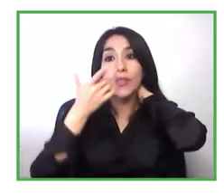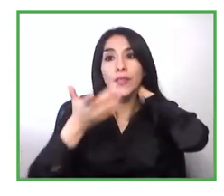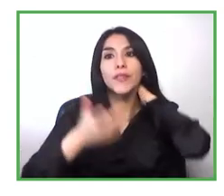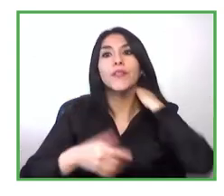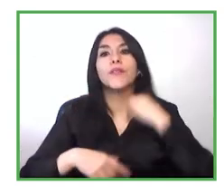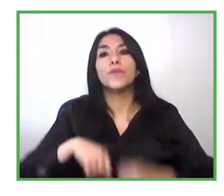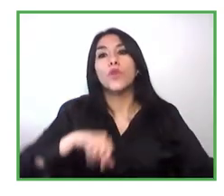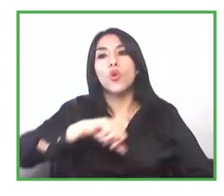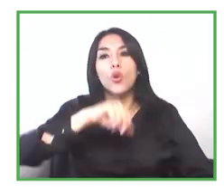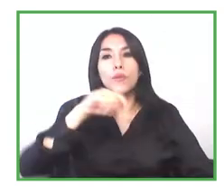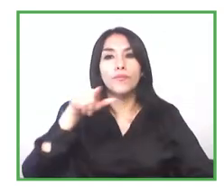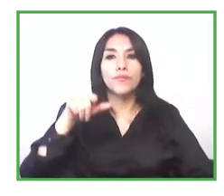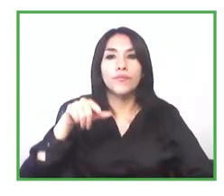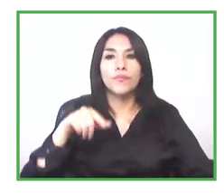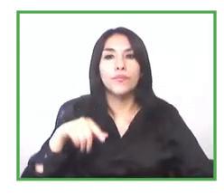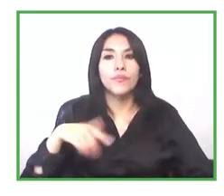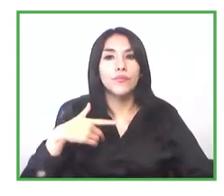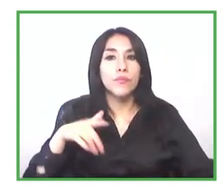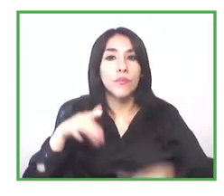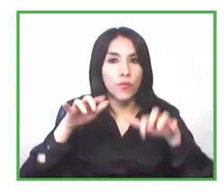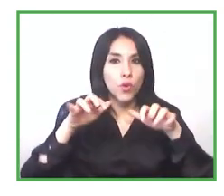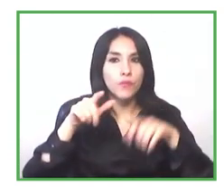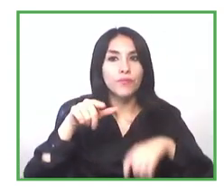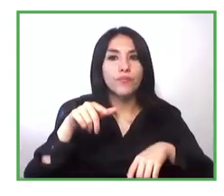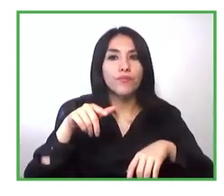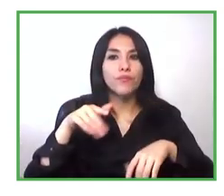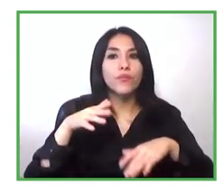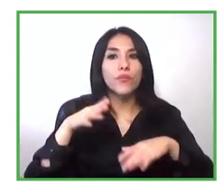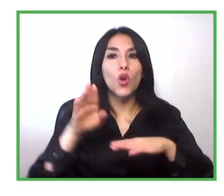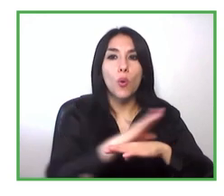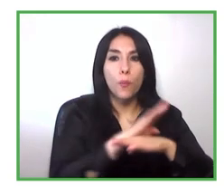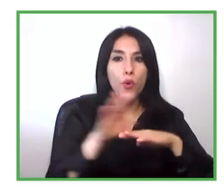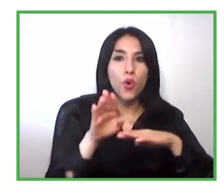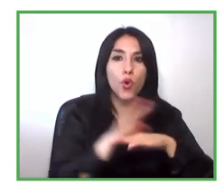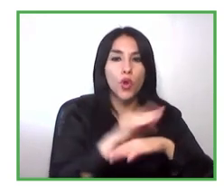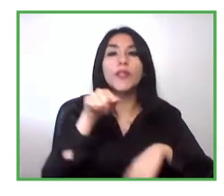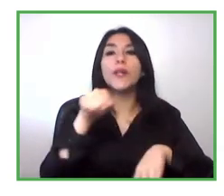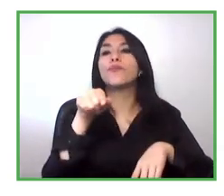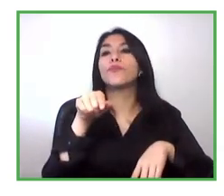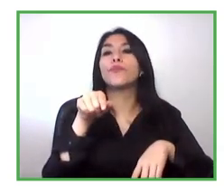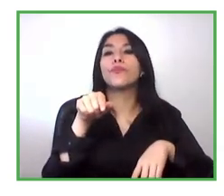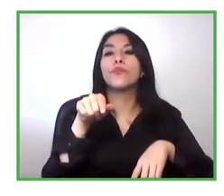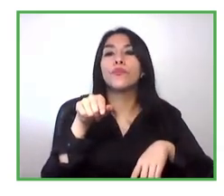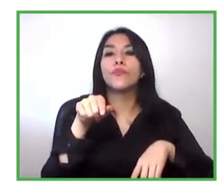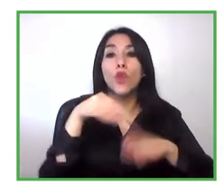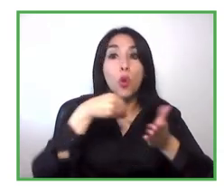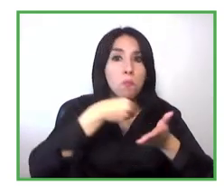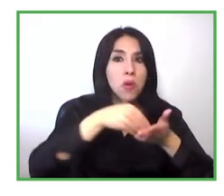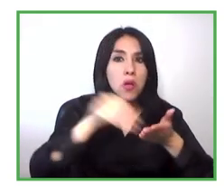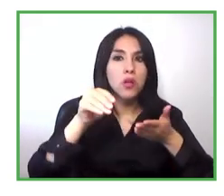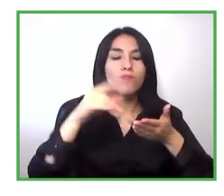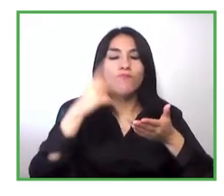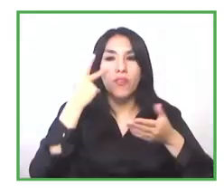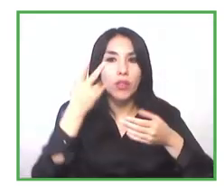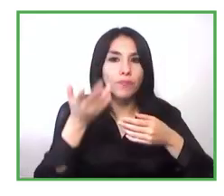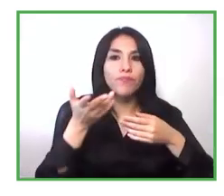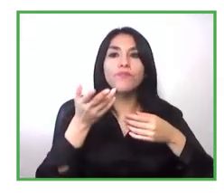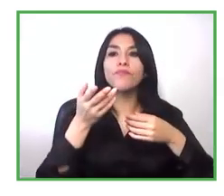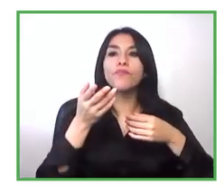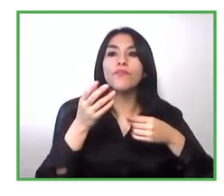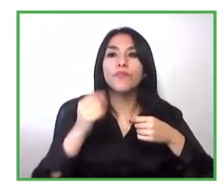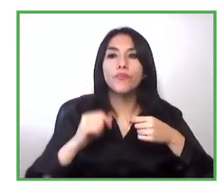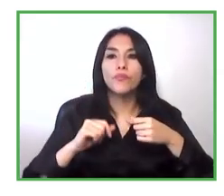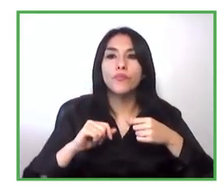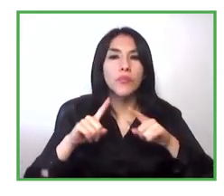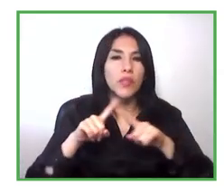we set them in an e-commerce platform we sell those and then we pay what we can so as to